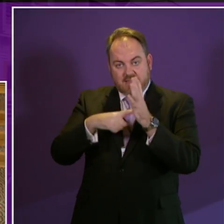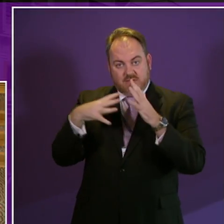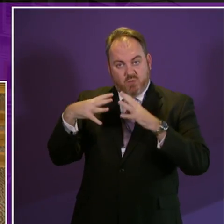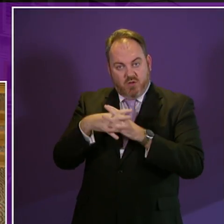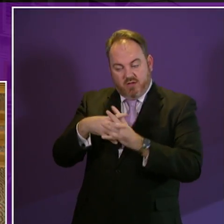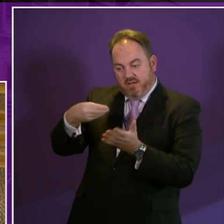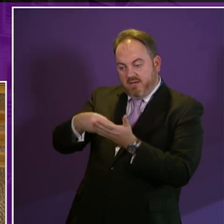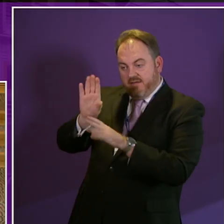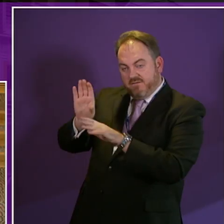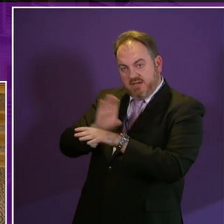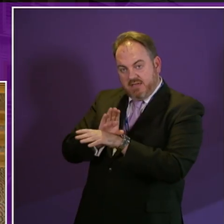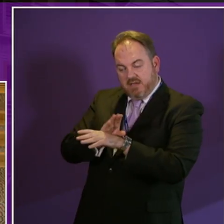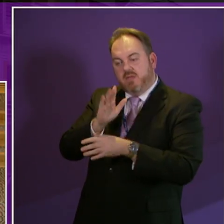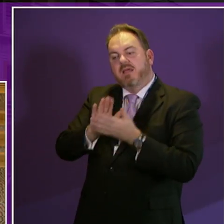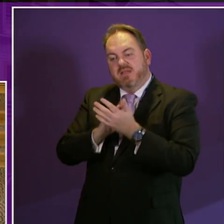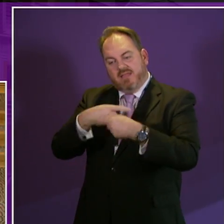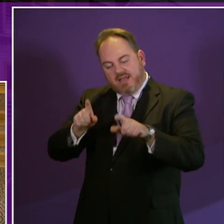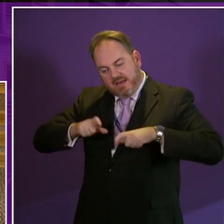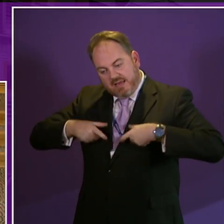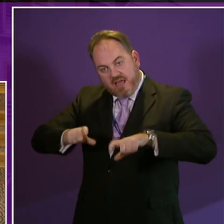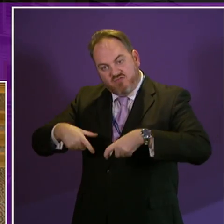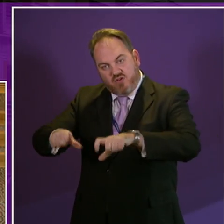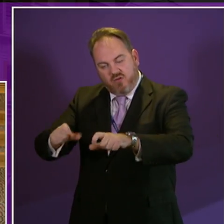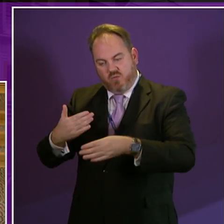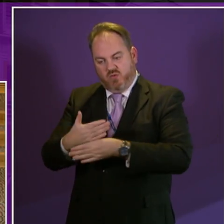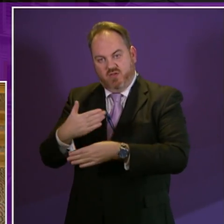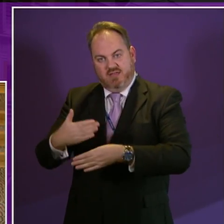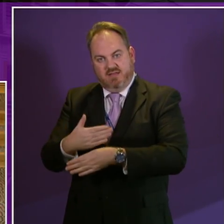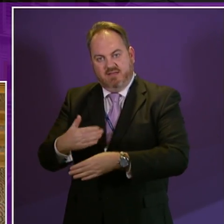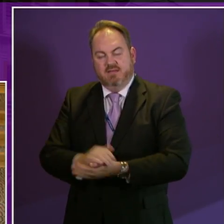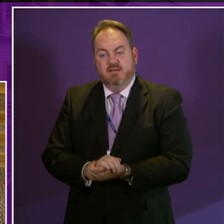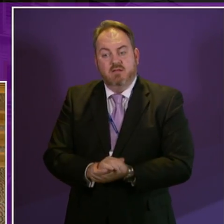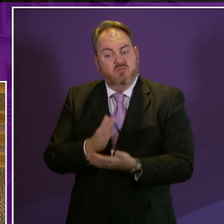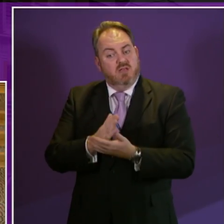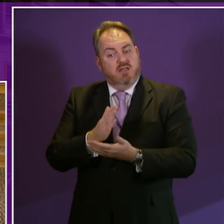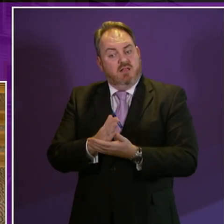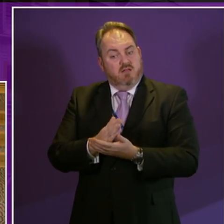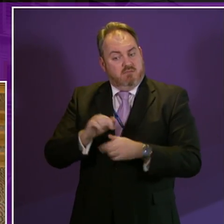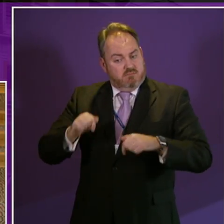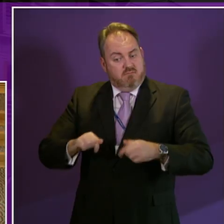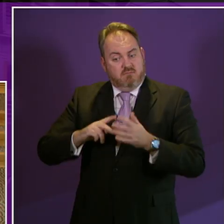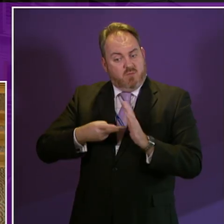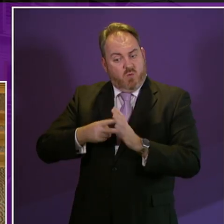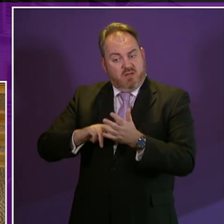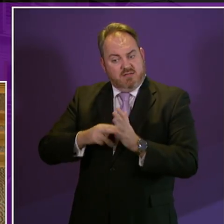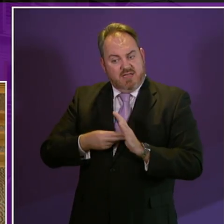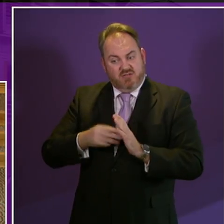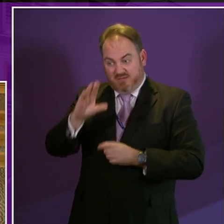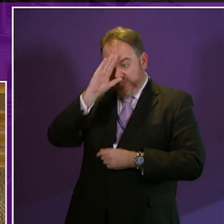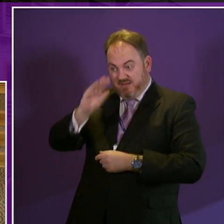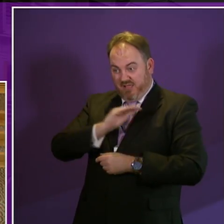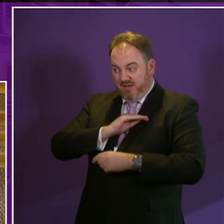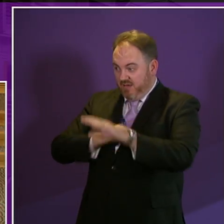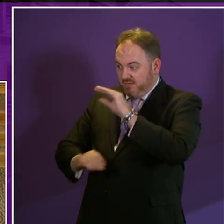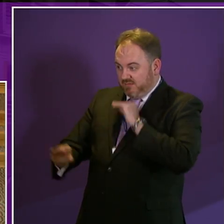can sustain employment. Disabled people's organisations tell us it is getting the first opportunity to